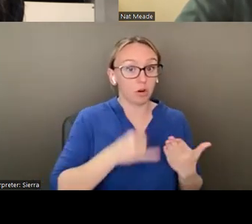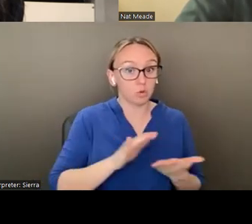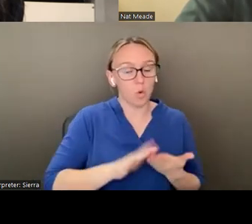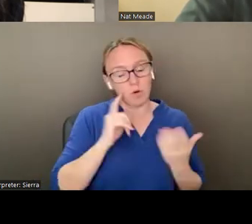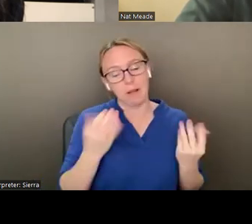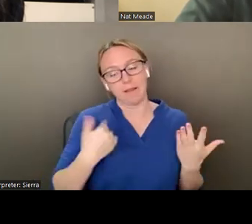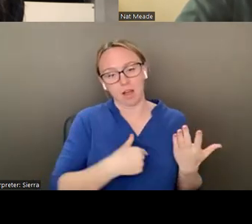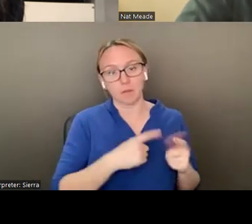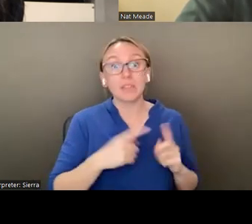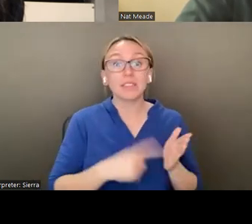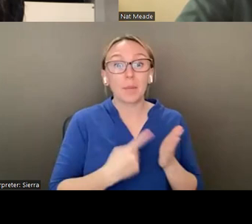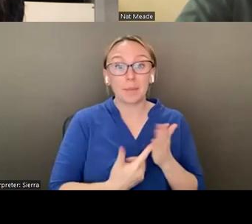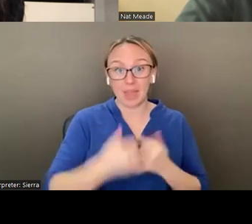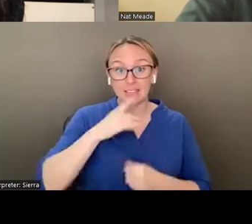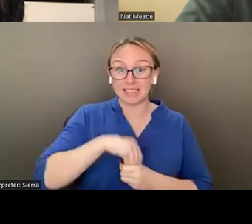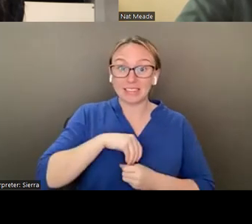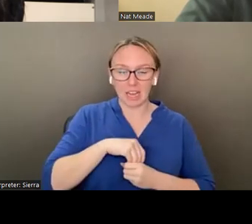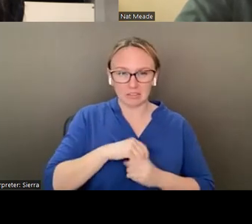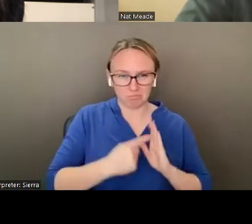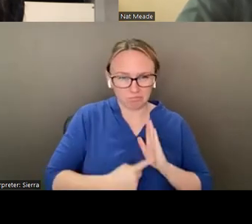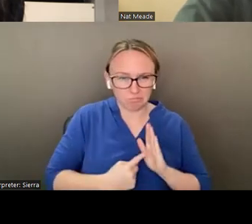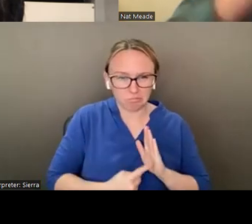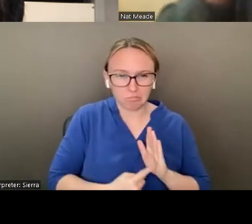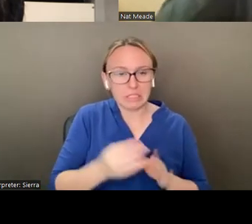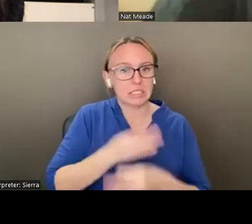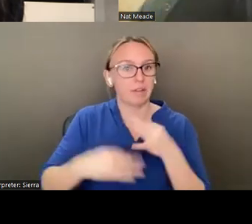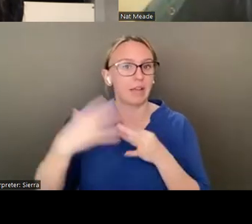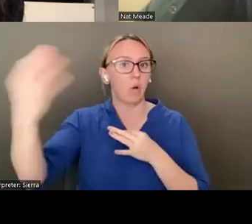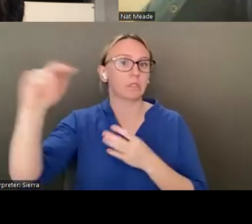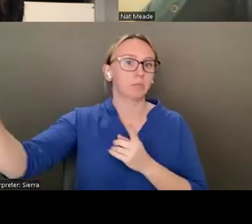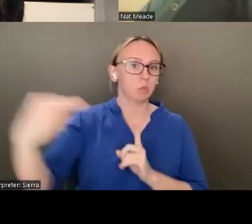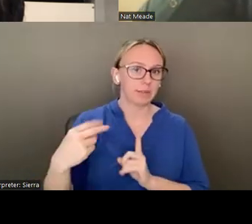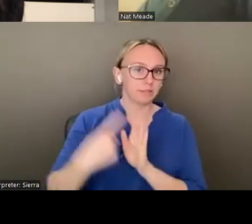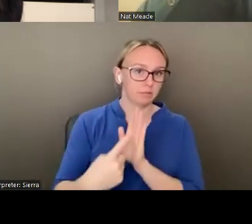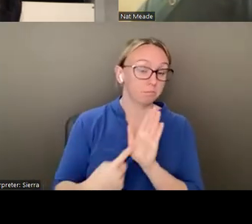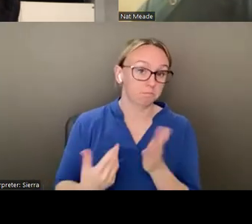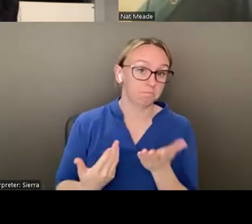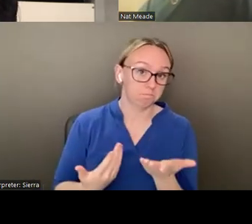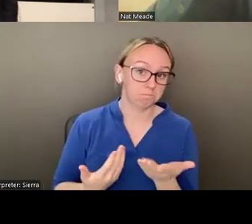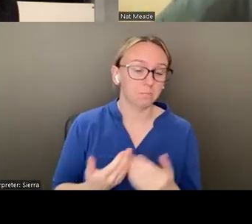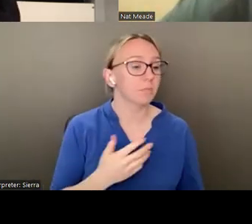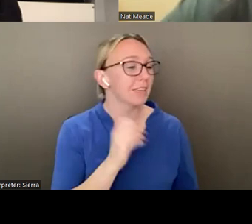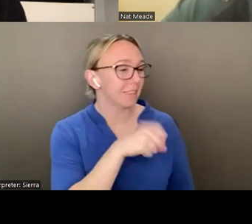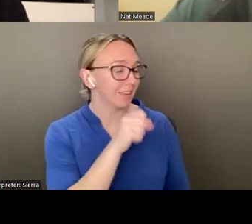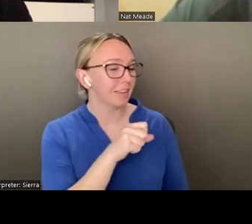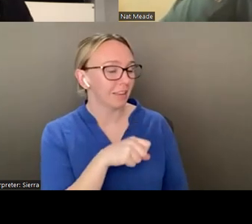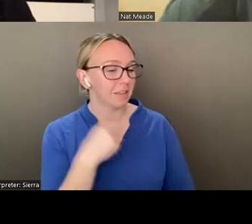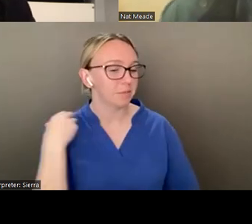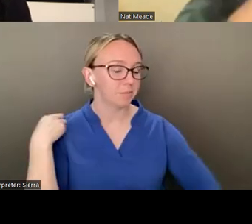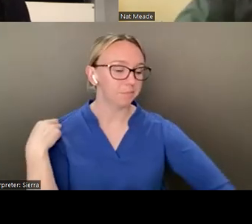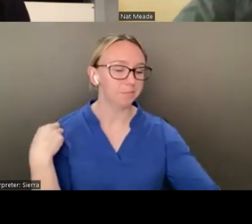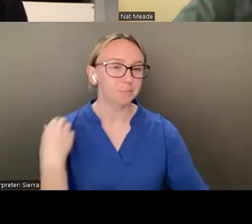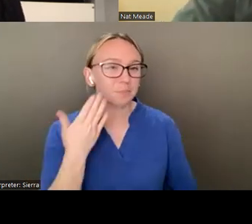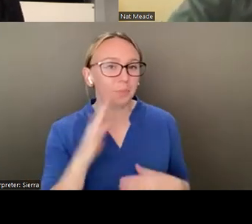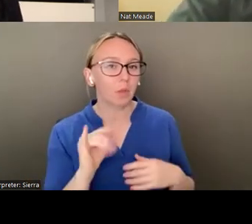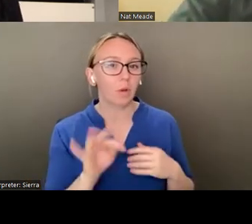inside. That's then an internal voice then versus an external. Well, yeah, I think that this kind of, I don't know if it's fully formed,